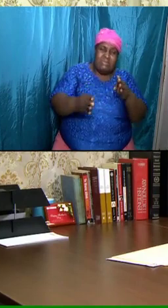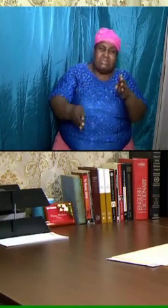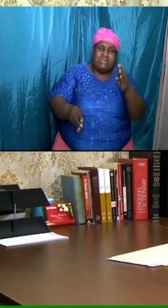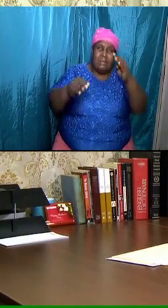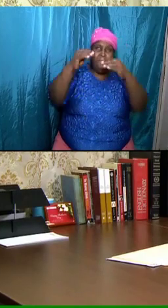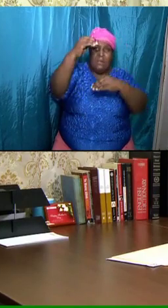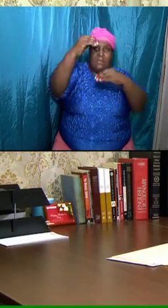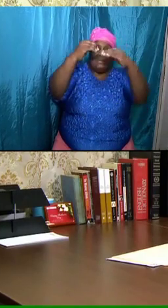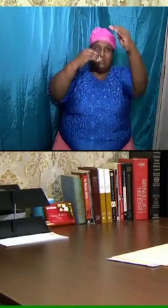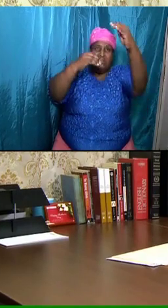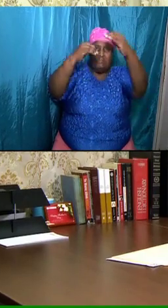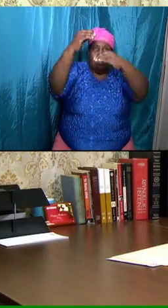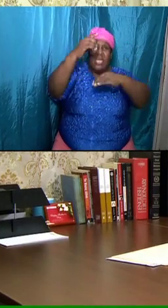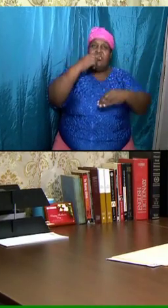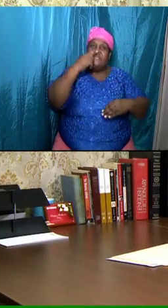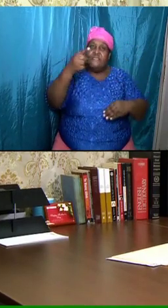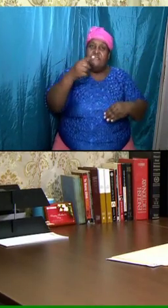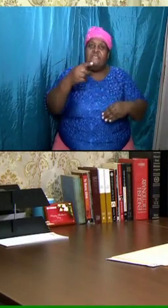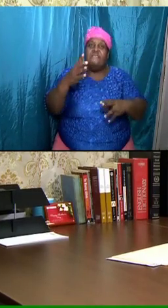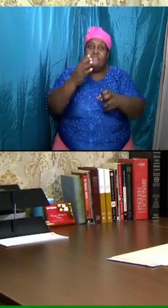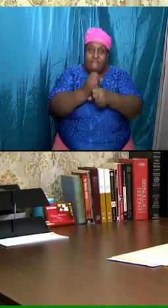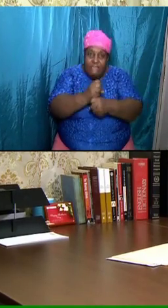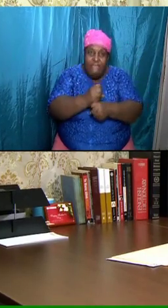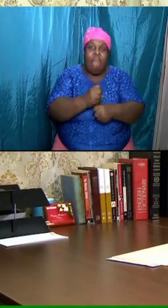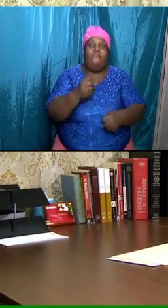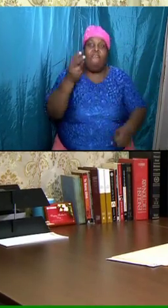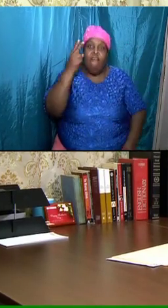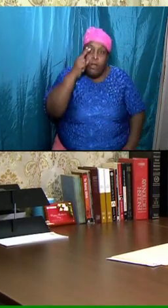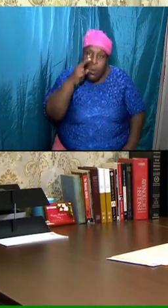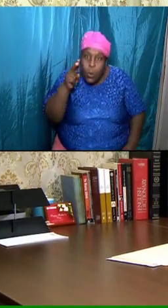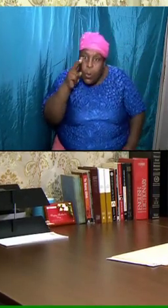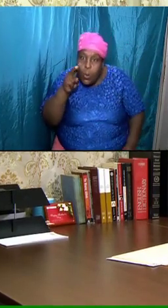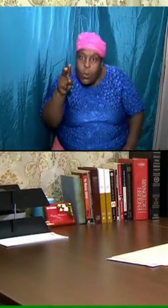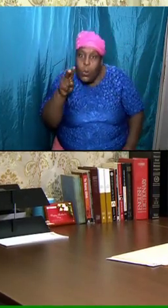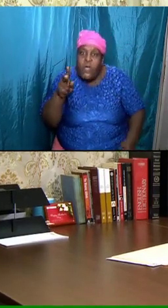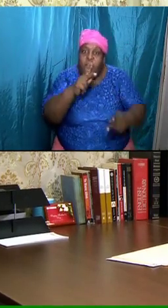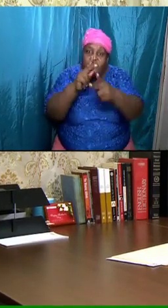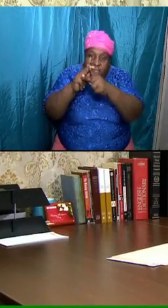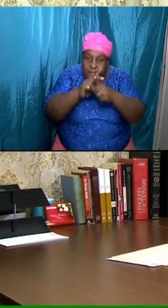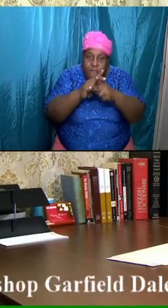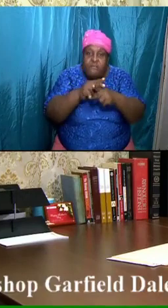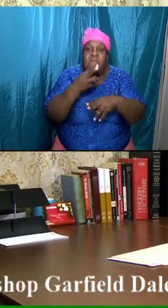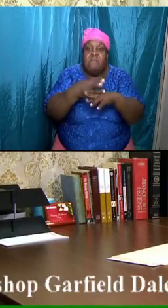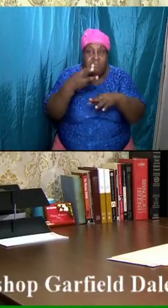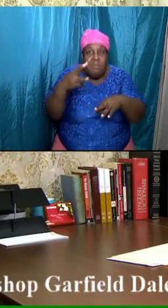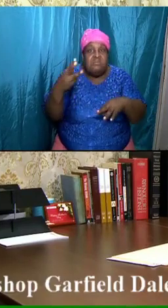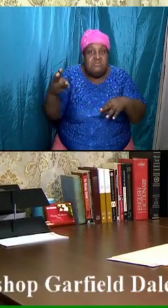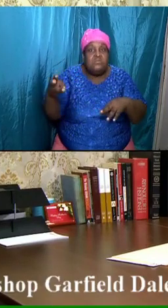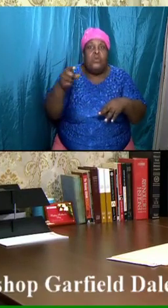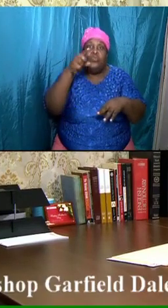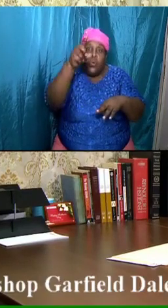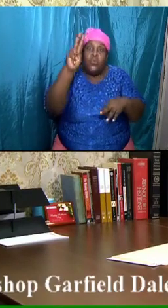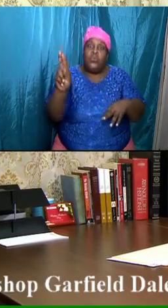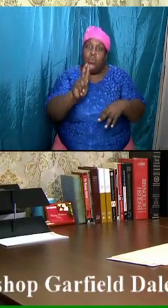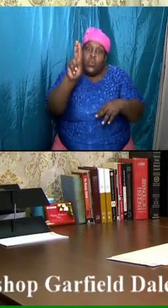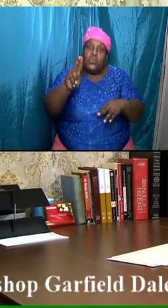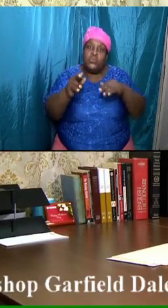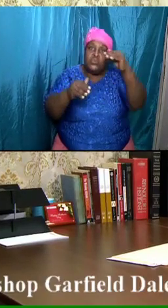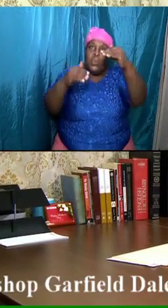worker. And he said, take heed how you build. Take heed of the material that you use. Take heed